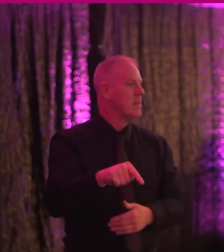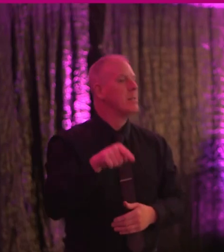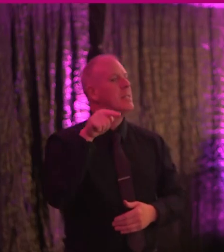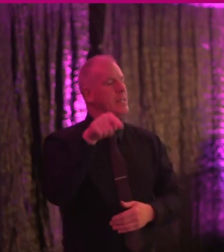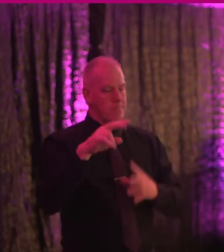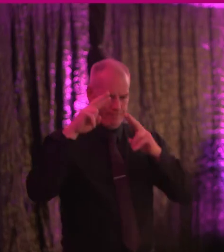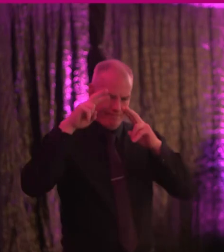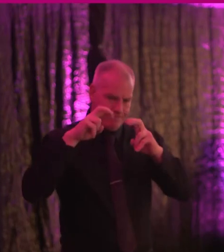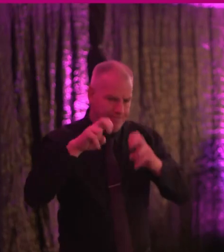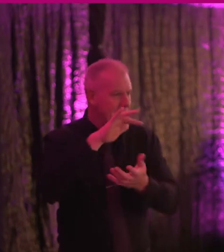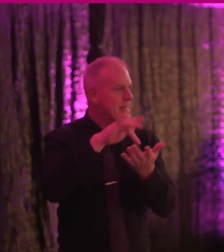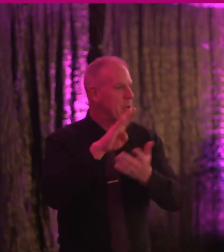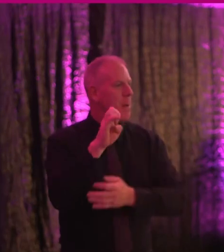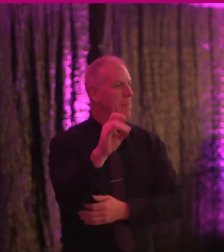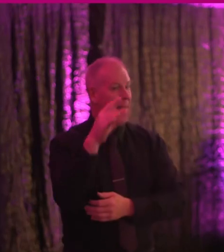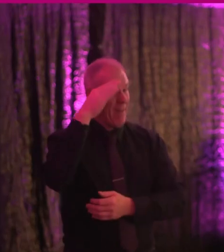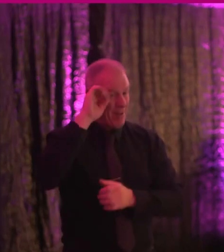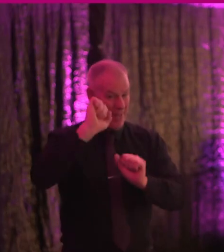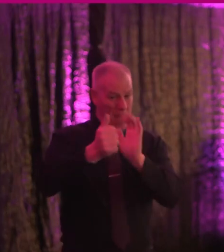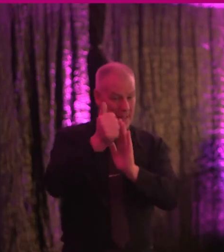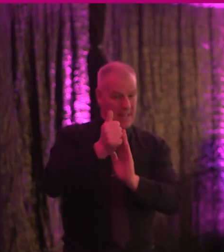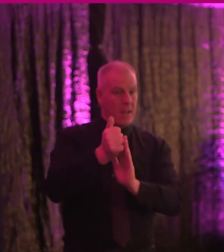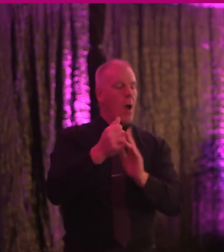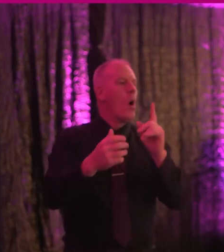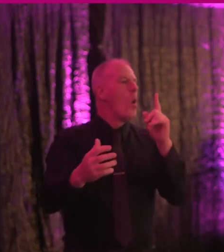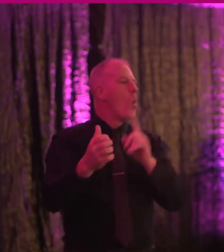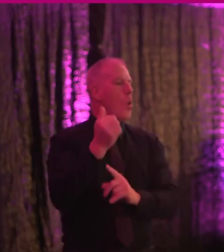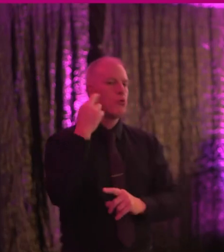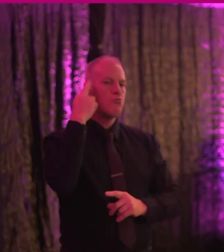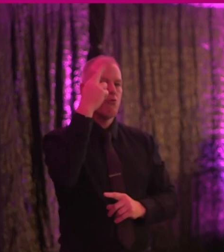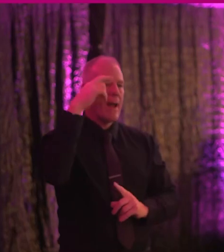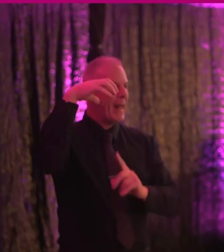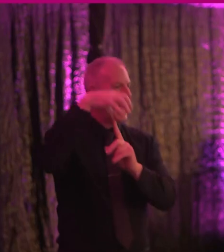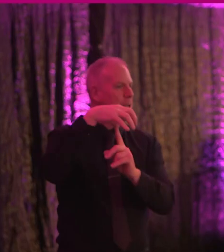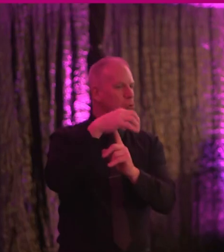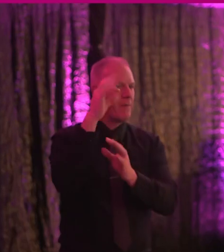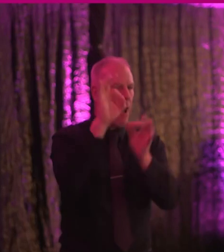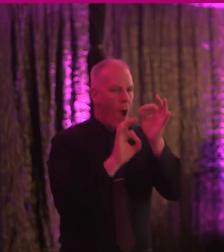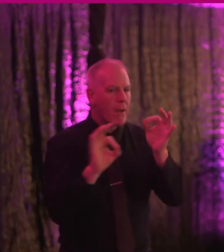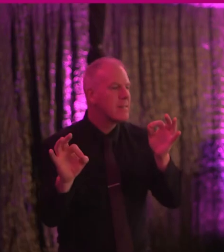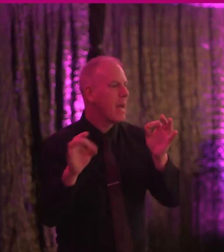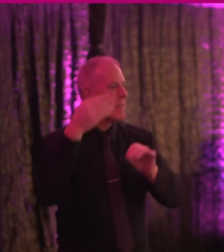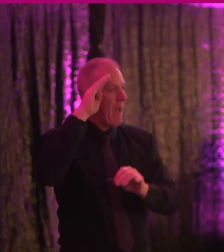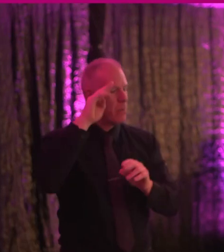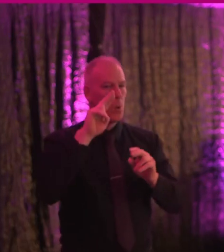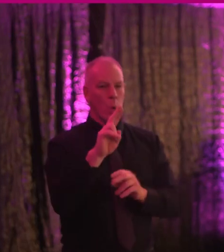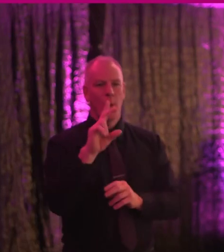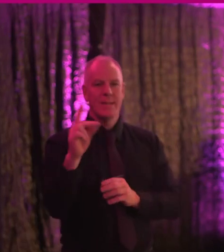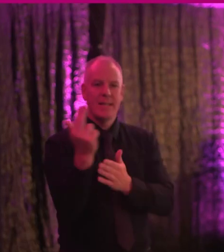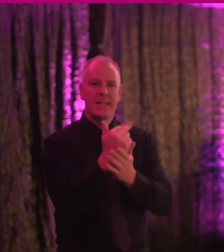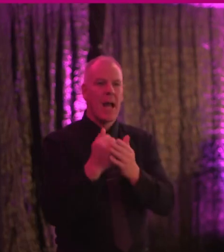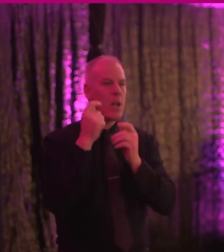case study of the Central Bank of Ireland, which won the Royal Institute of Architects in Ireland Universal Design Award